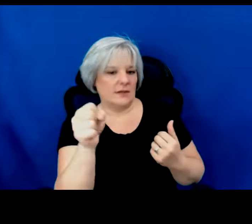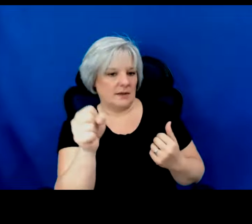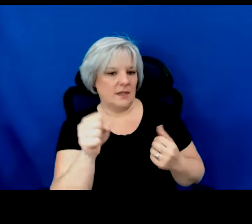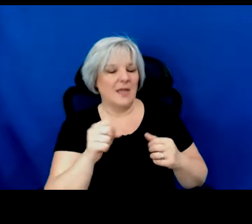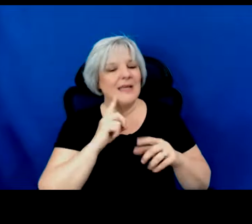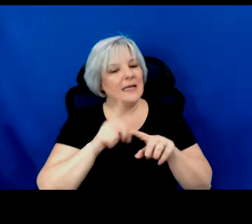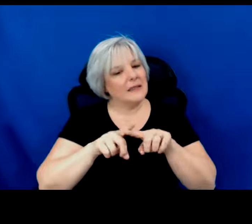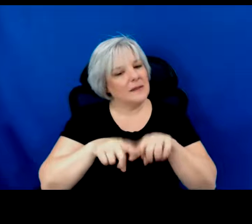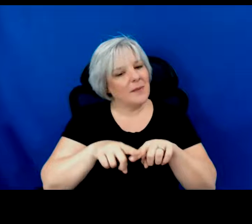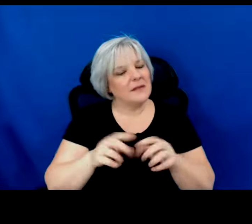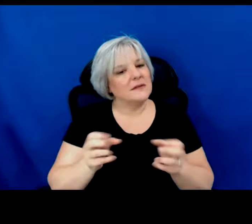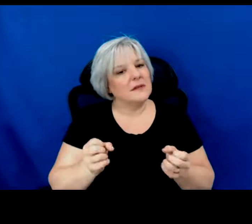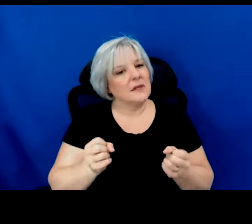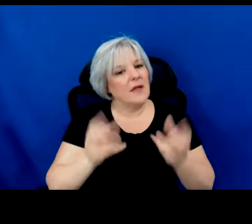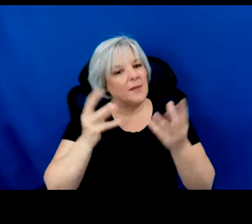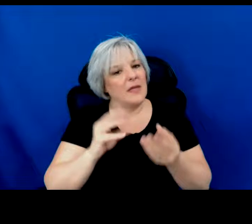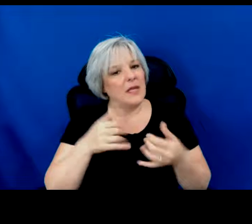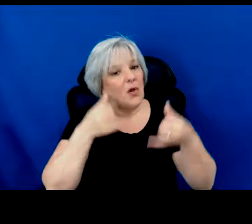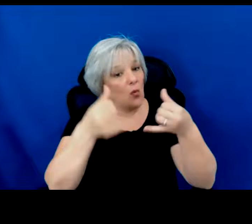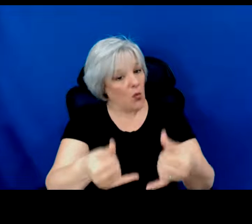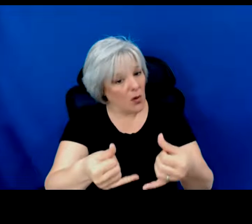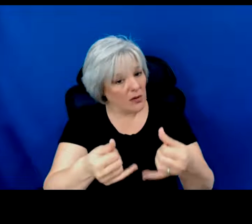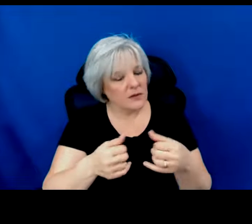Depending on the number of awards